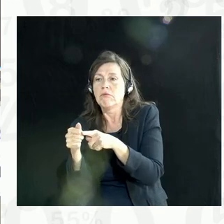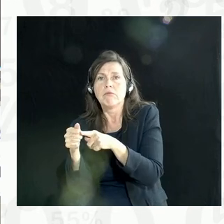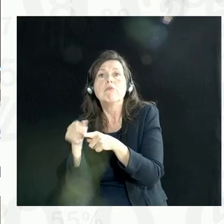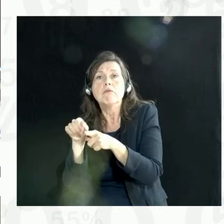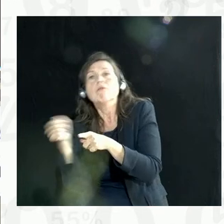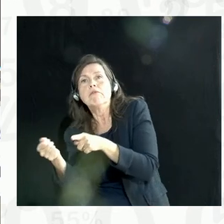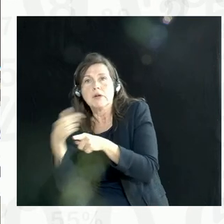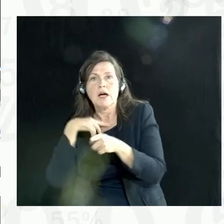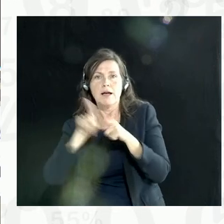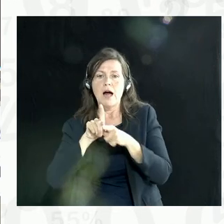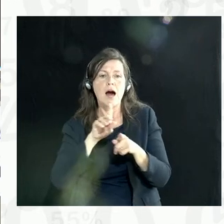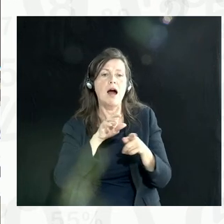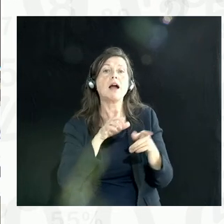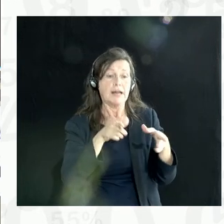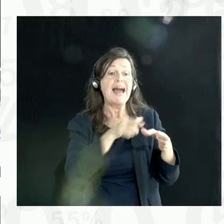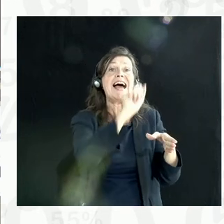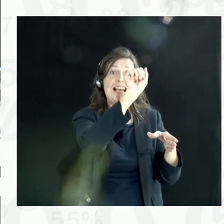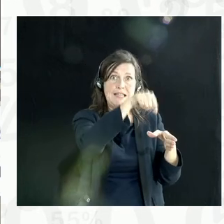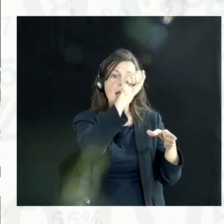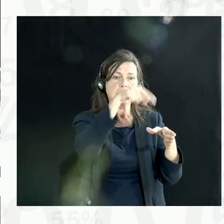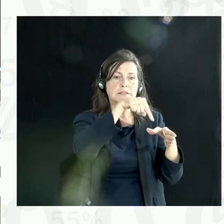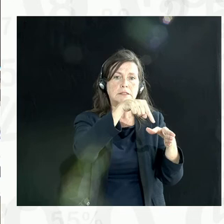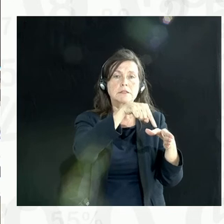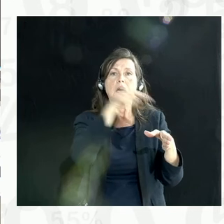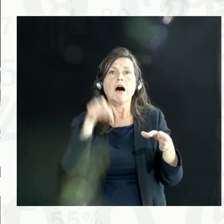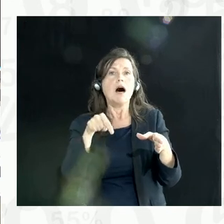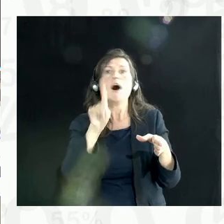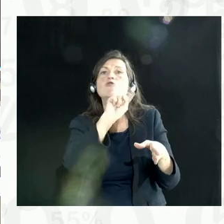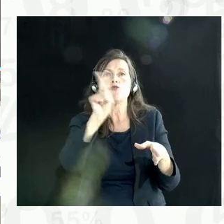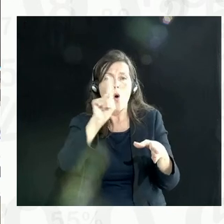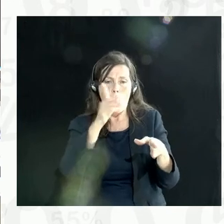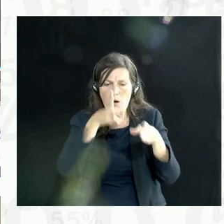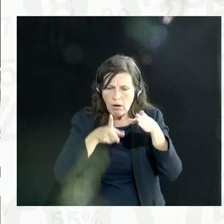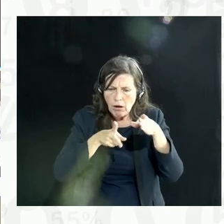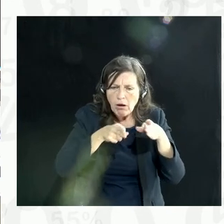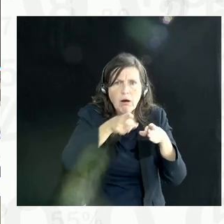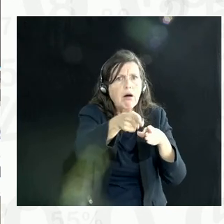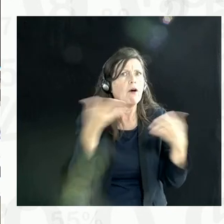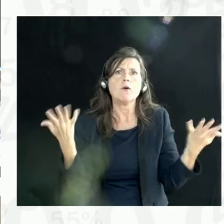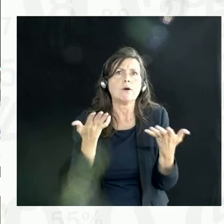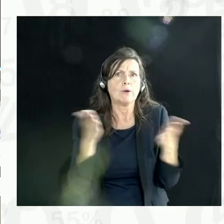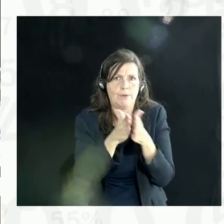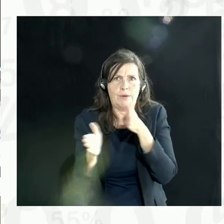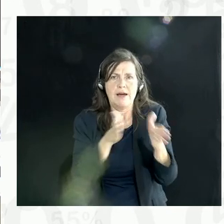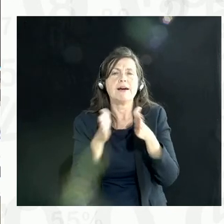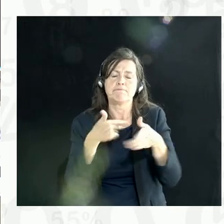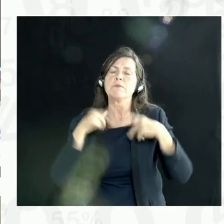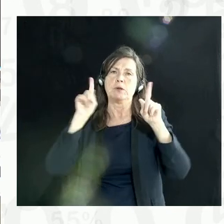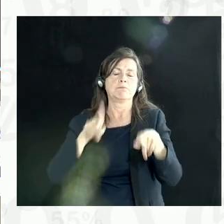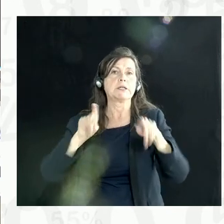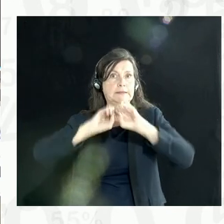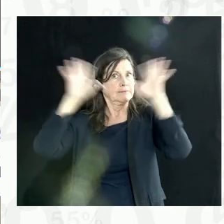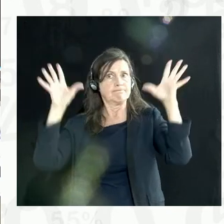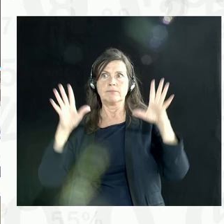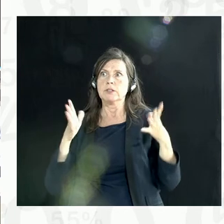with Facebook. That's over as well. I think we have the opportunity now to embark on a fresh discussion and to